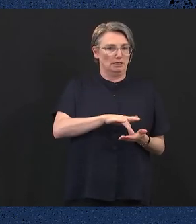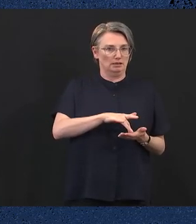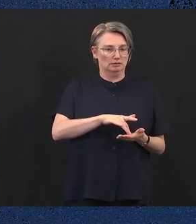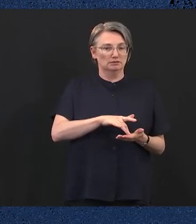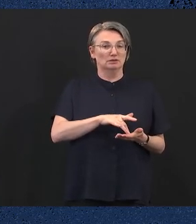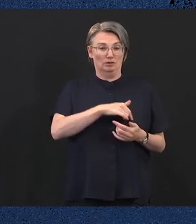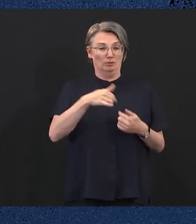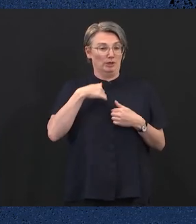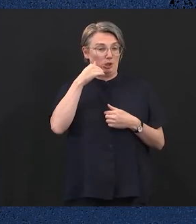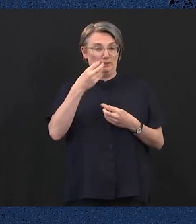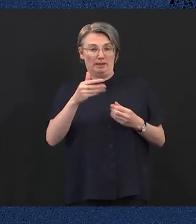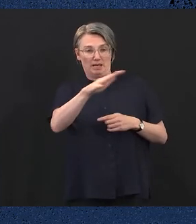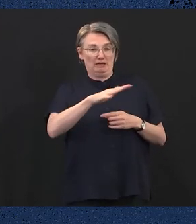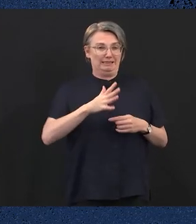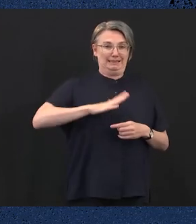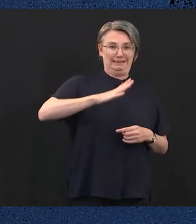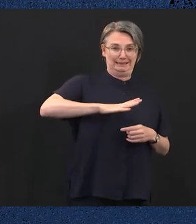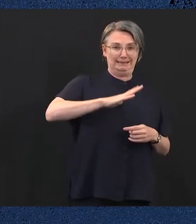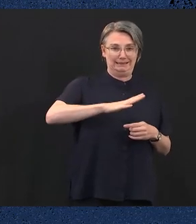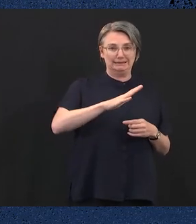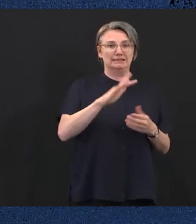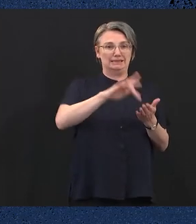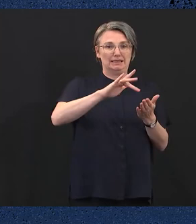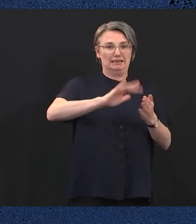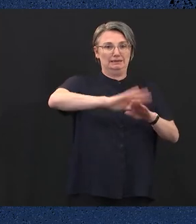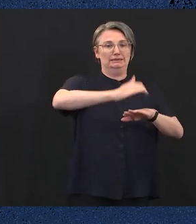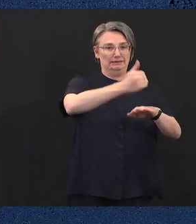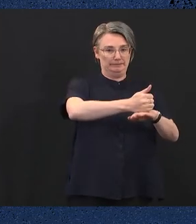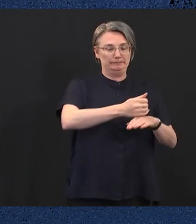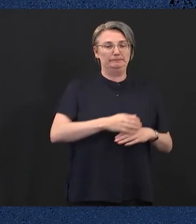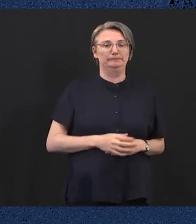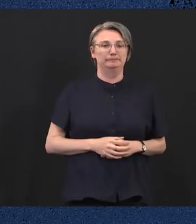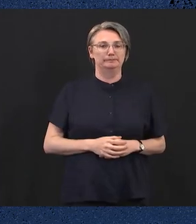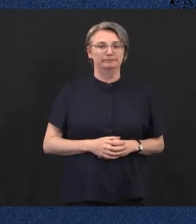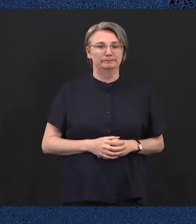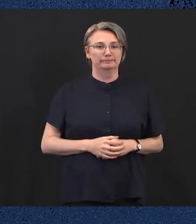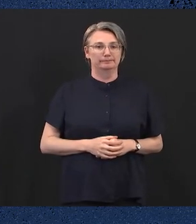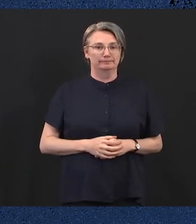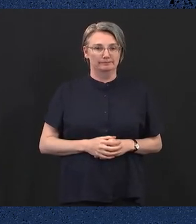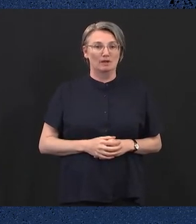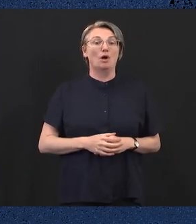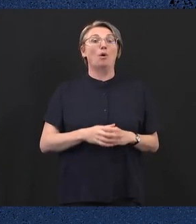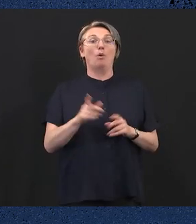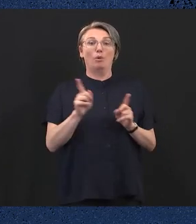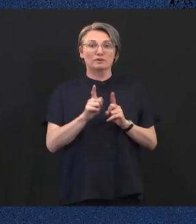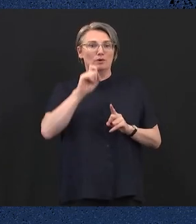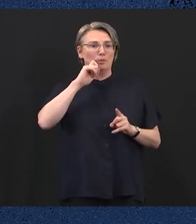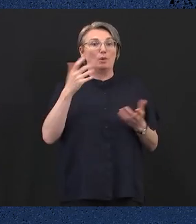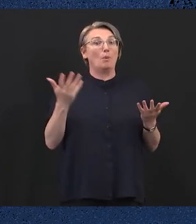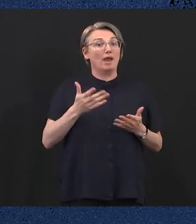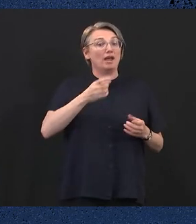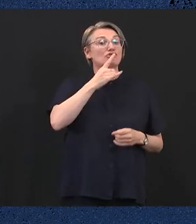them most, building them near schools where possible to avoid the double drop-off for busy parents.